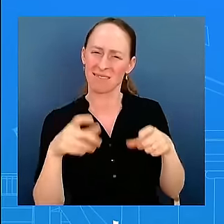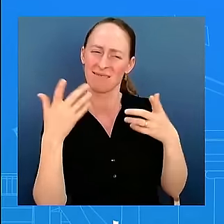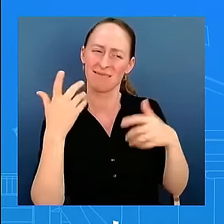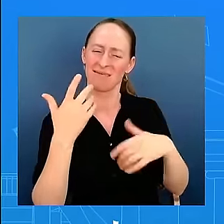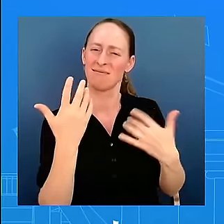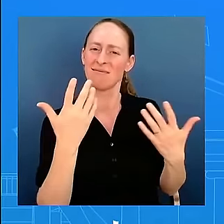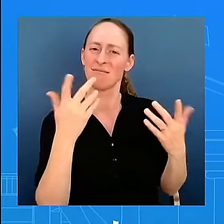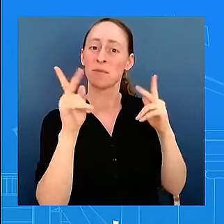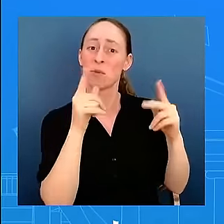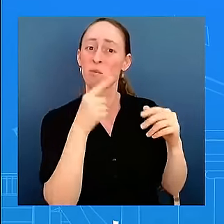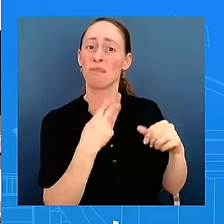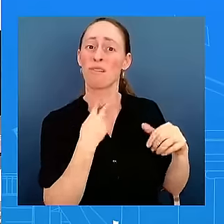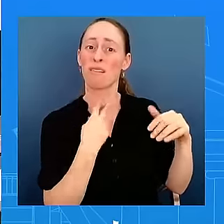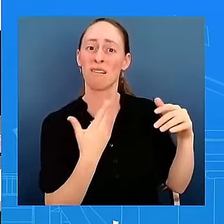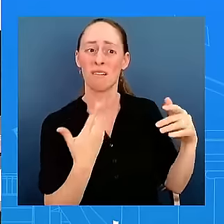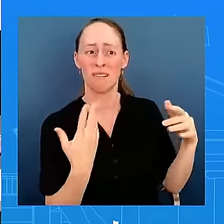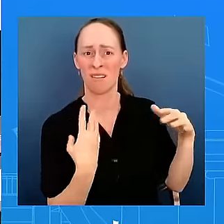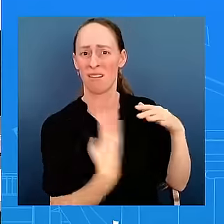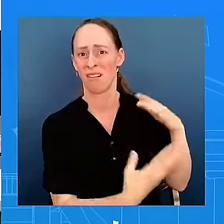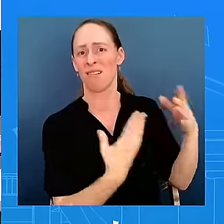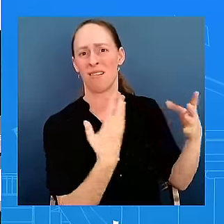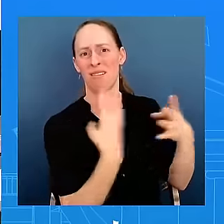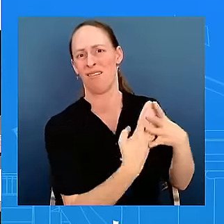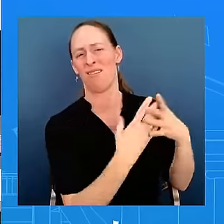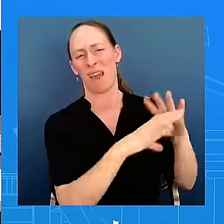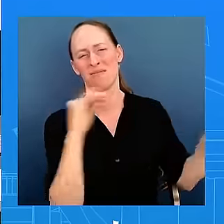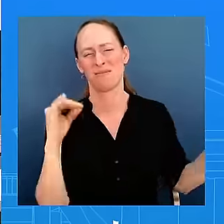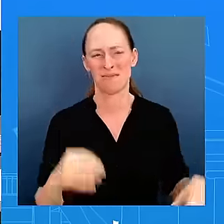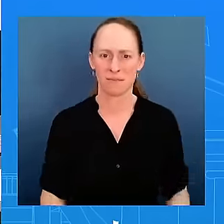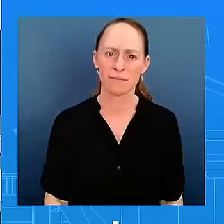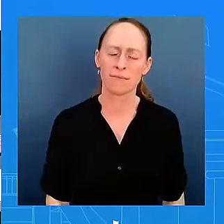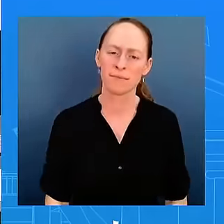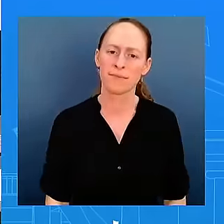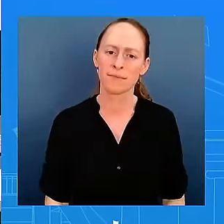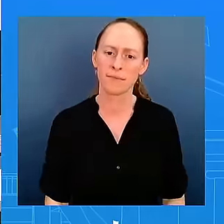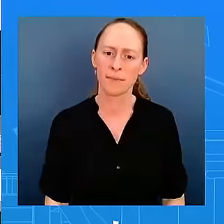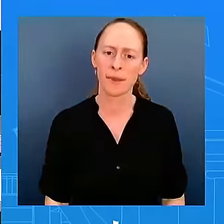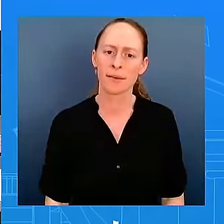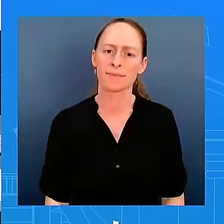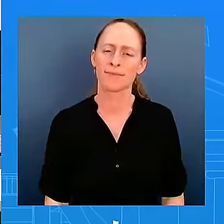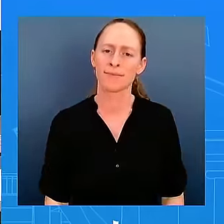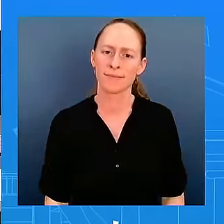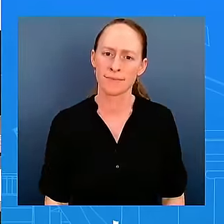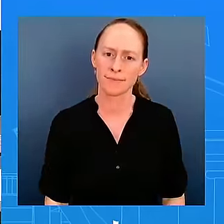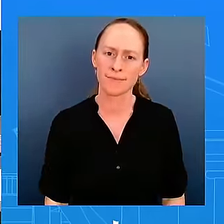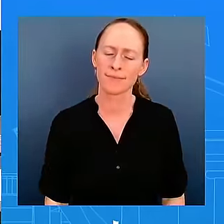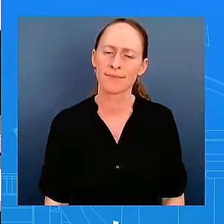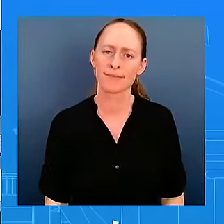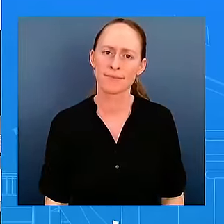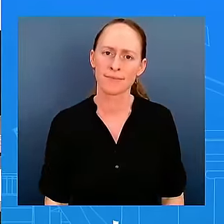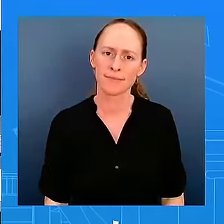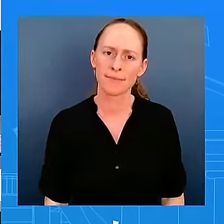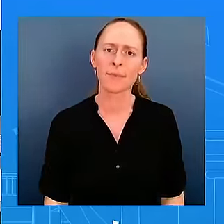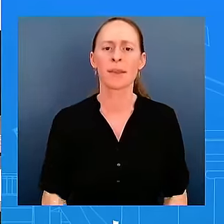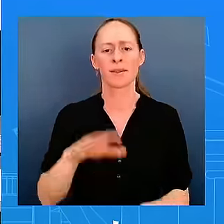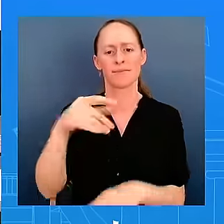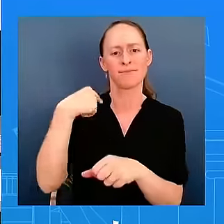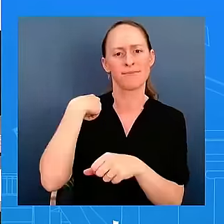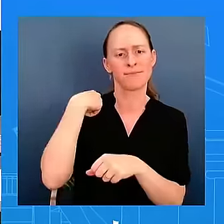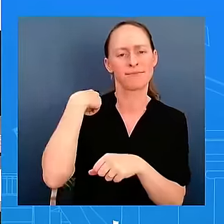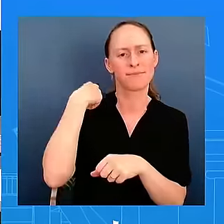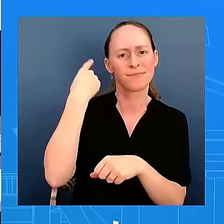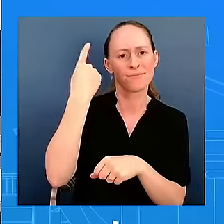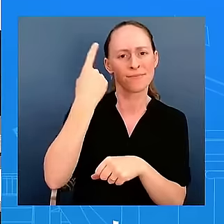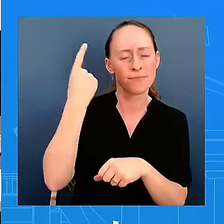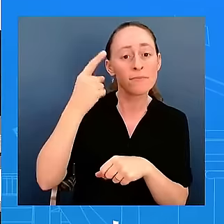How does the administration reconcile the comments that the President has made about the fact that Hamas has been decimated, its military objectives achieved as he